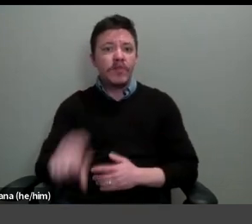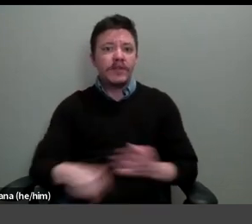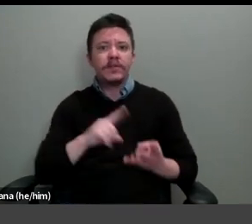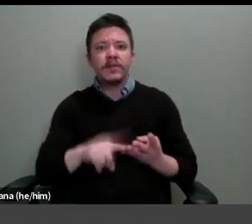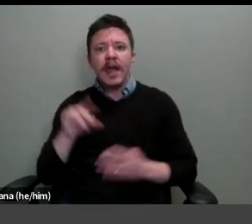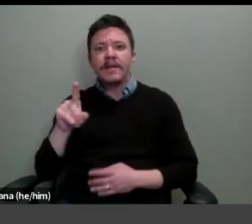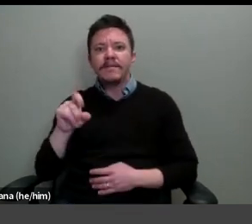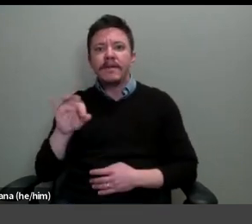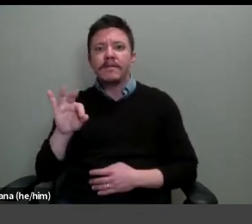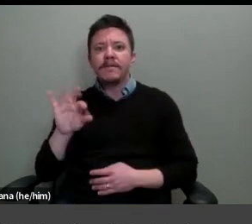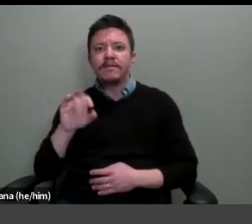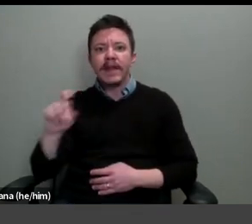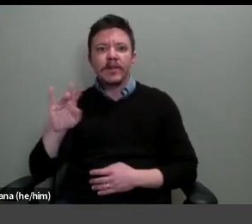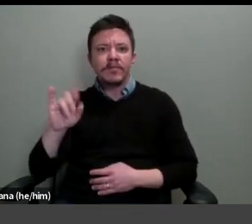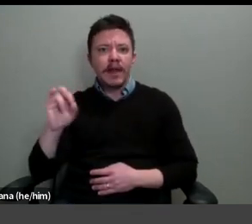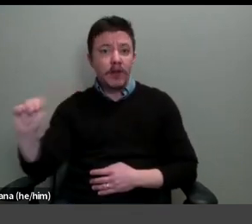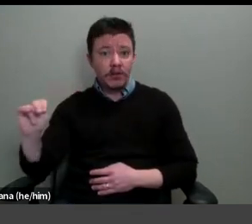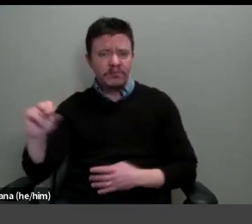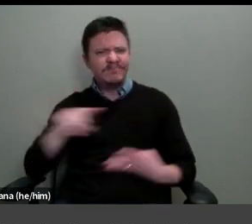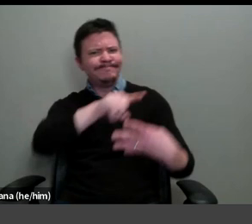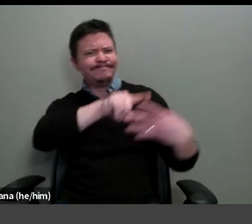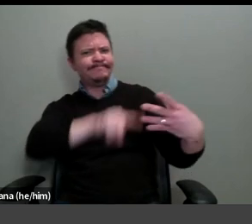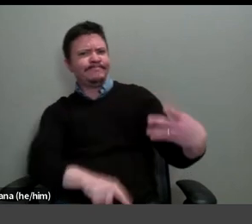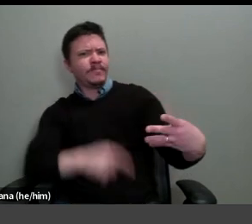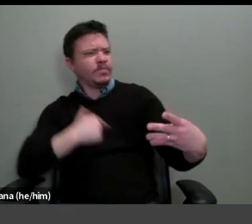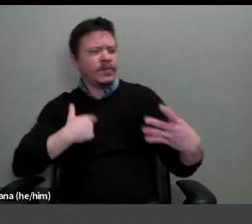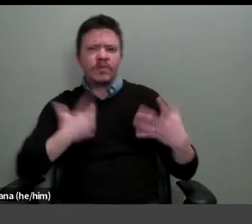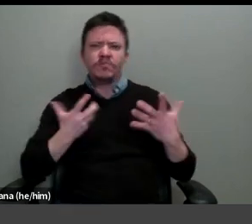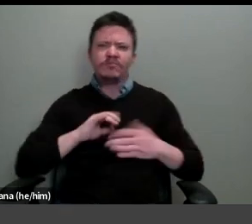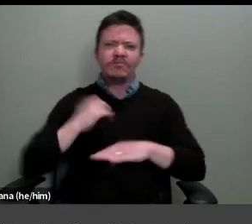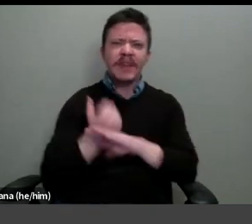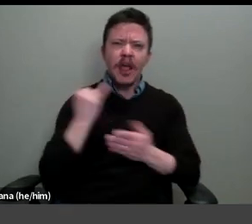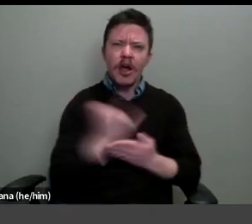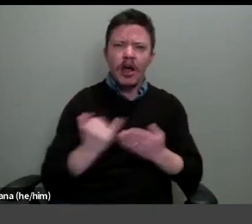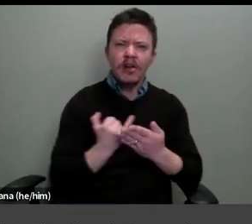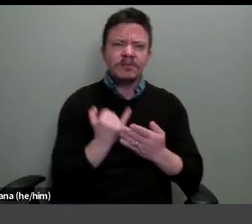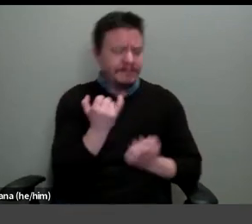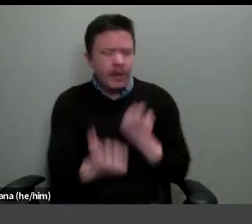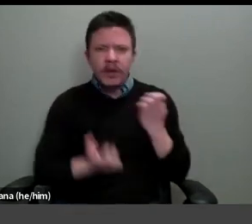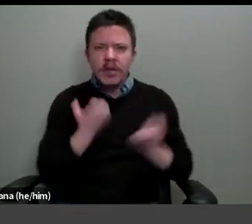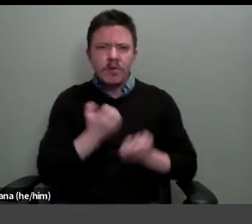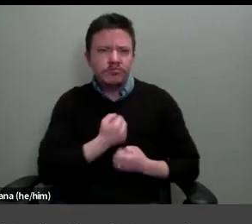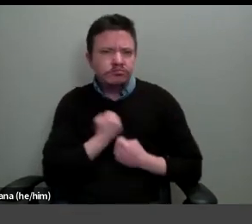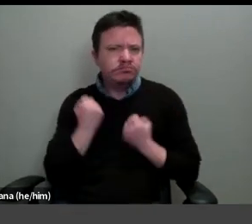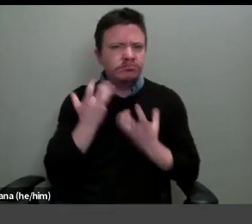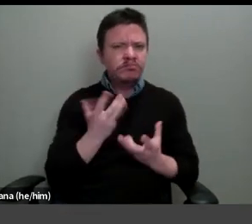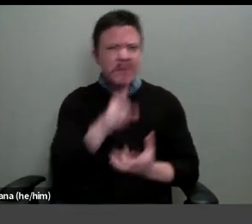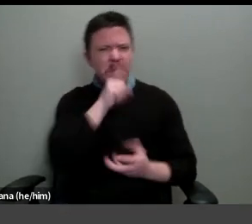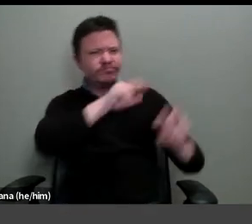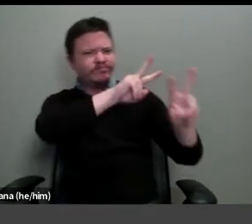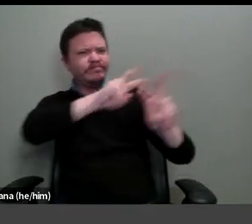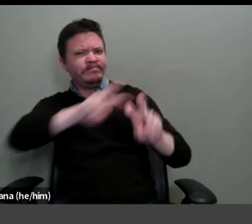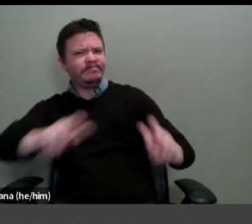artists sought to create an art of suggestion and emotion. And it takes a close look at the paintings, prints, and